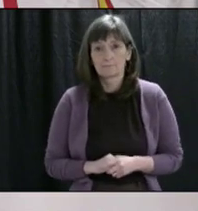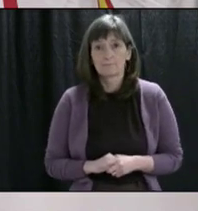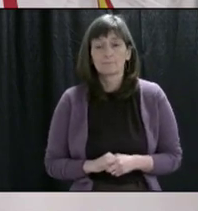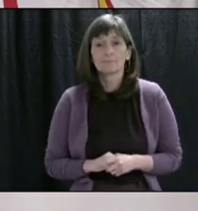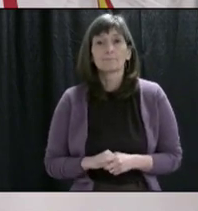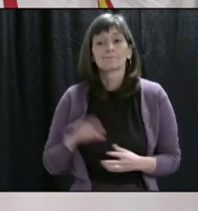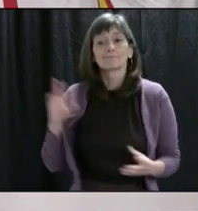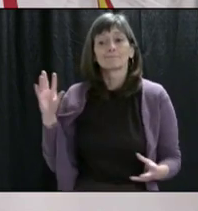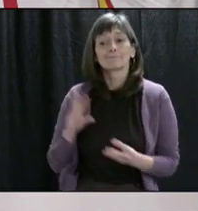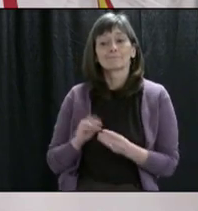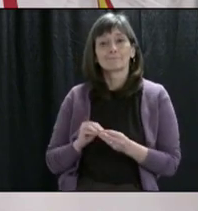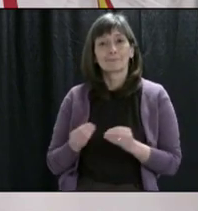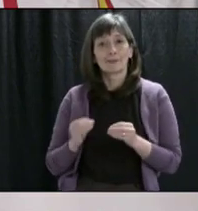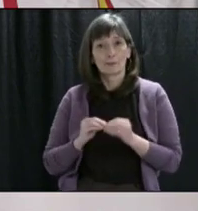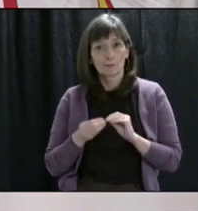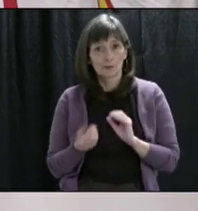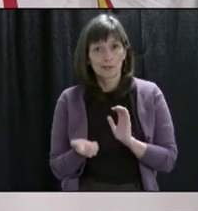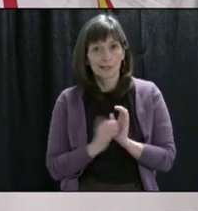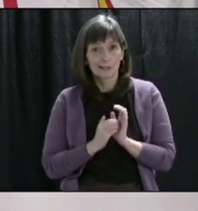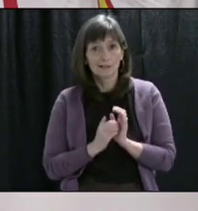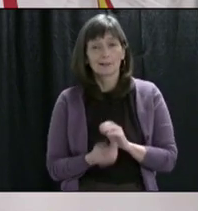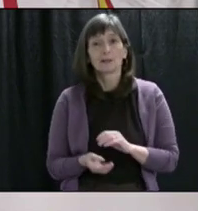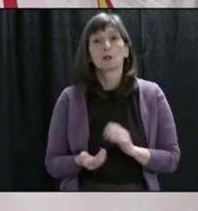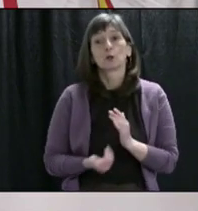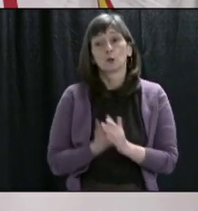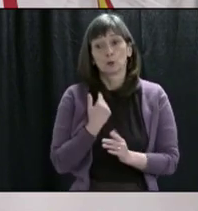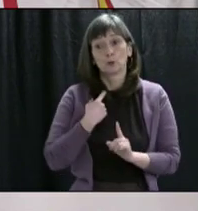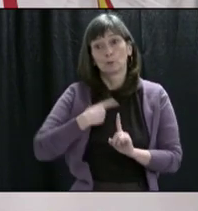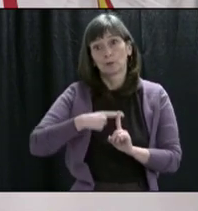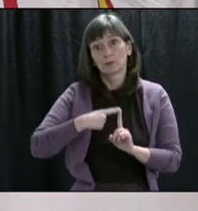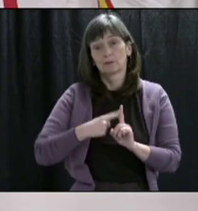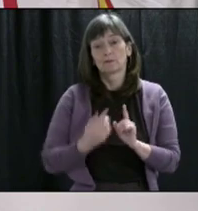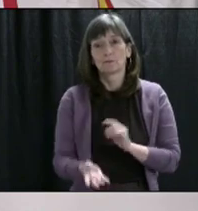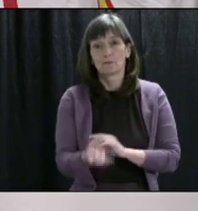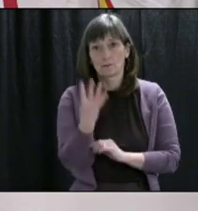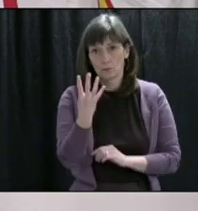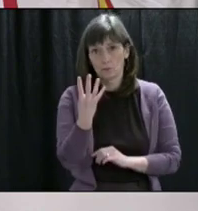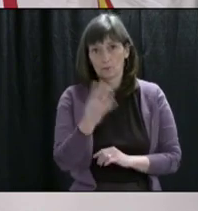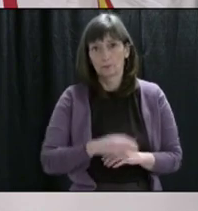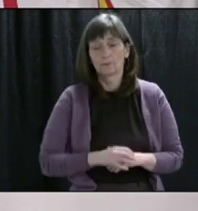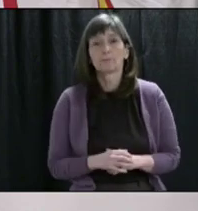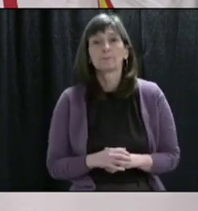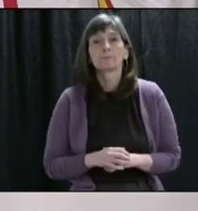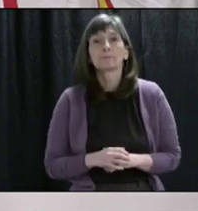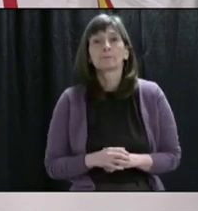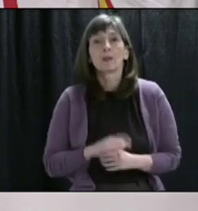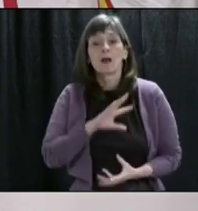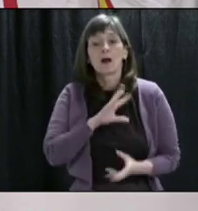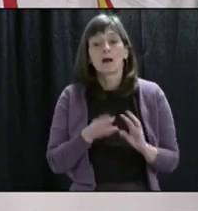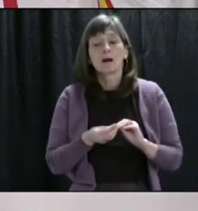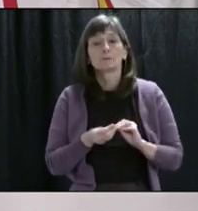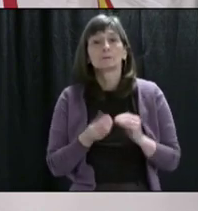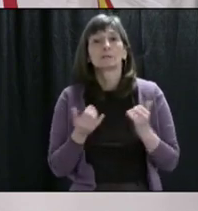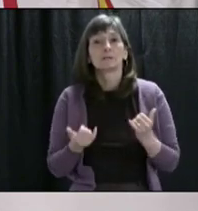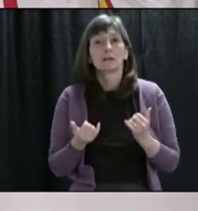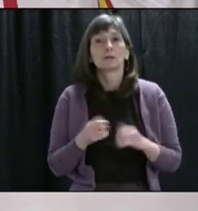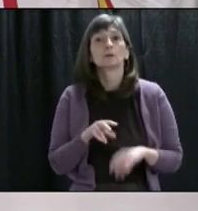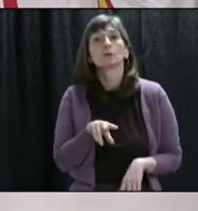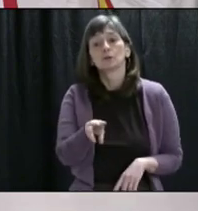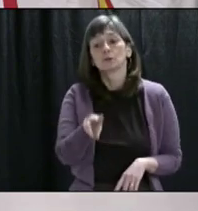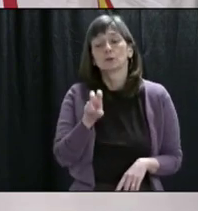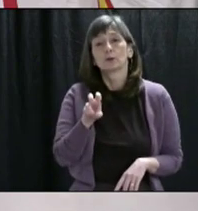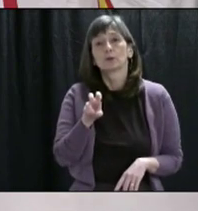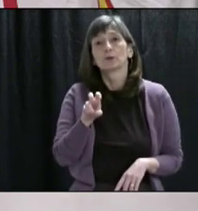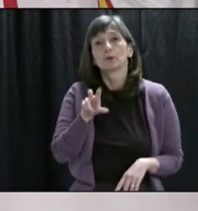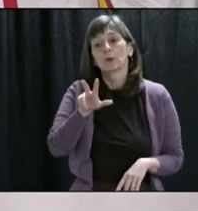recap, for those who may have just joined us, we have four new cases since yesterday's media availability. The total number of cases in the province